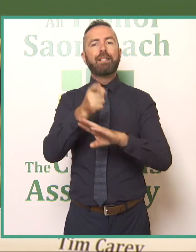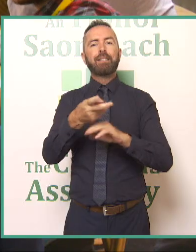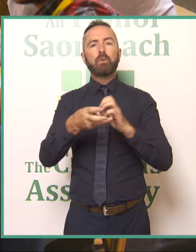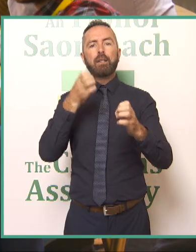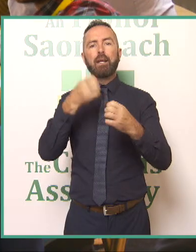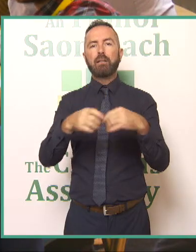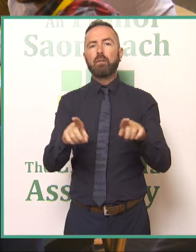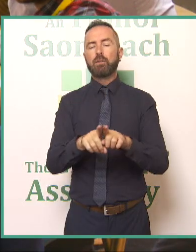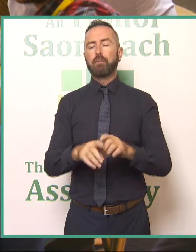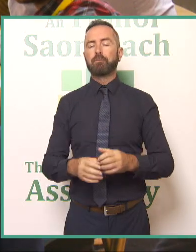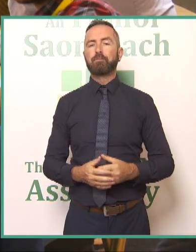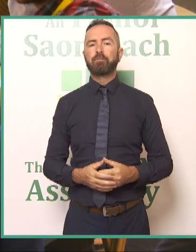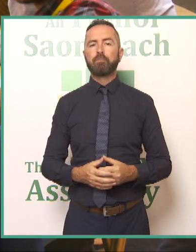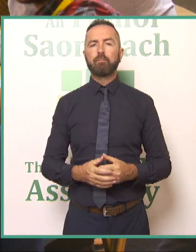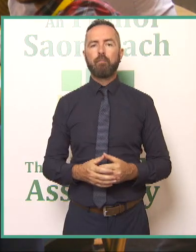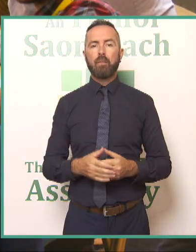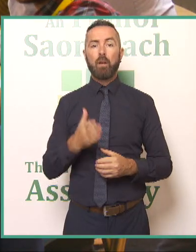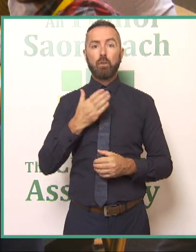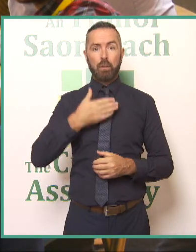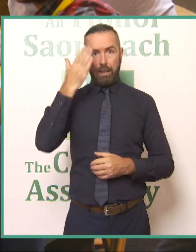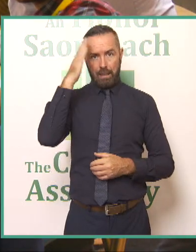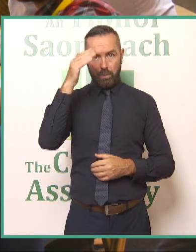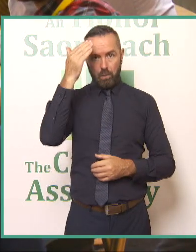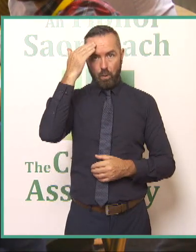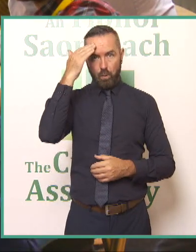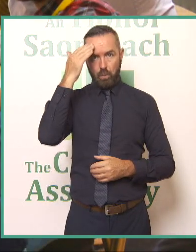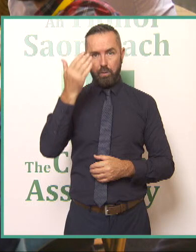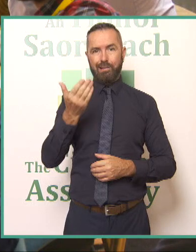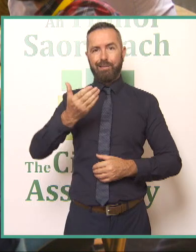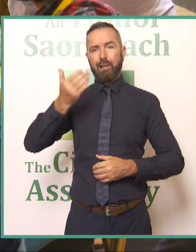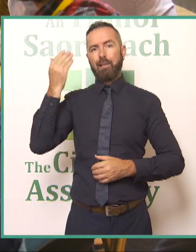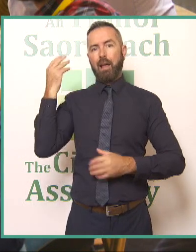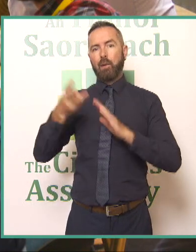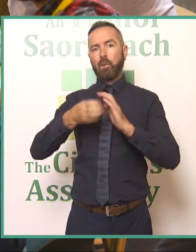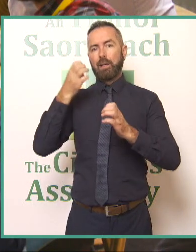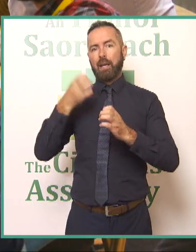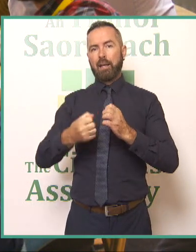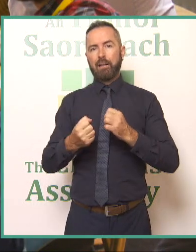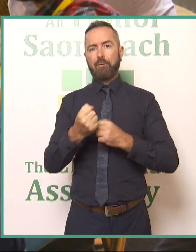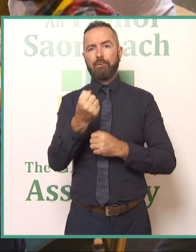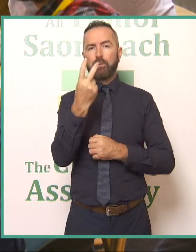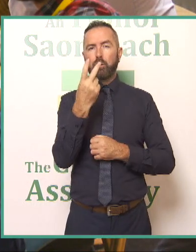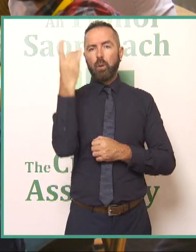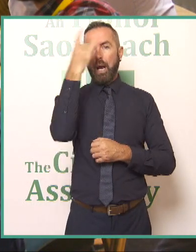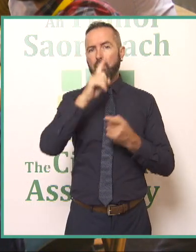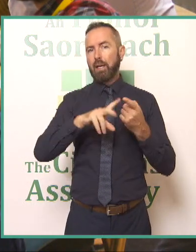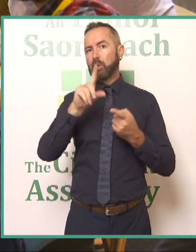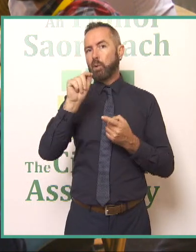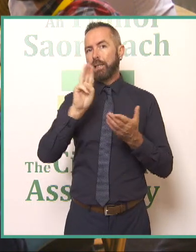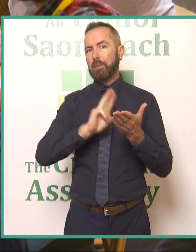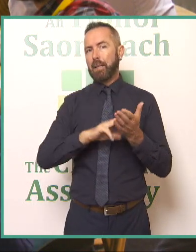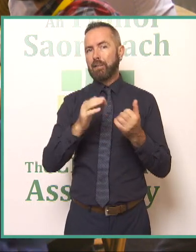as well and just to let you know that in our last weekend we had two hours and 20 minutes or so of